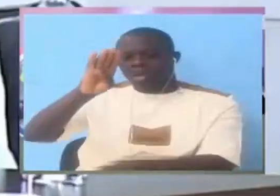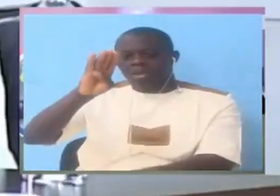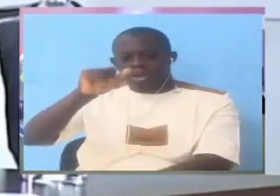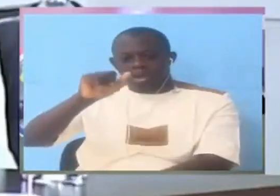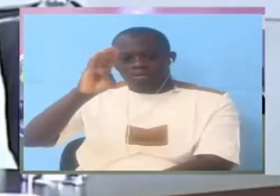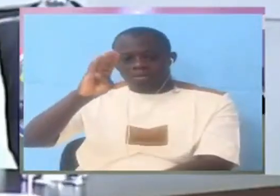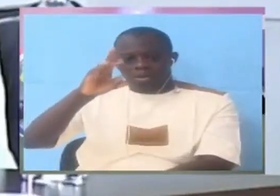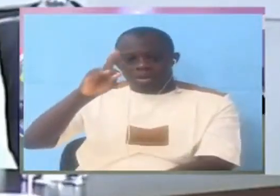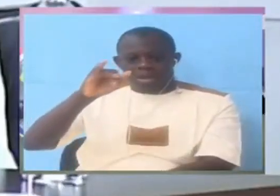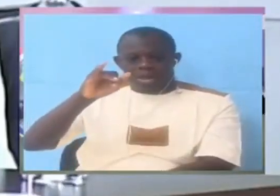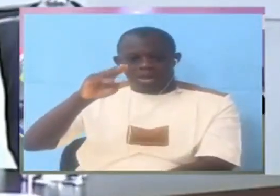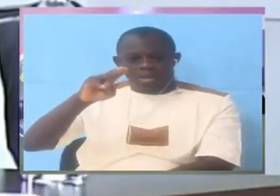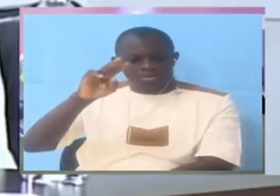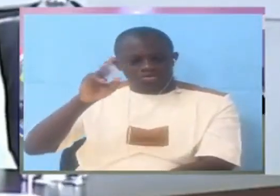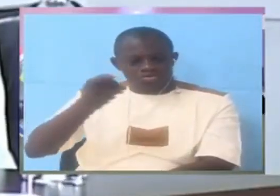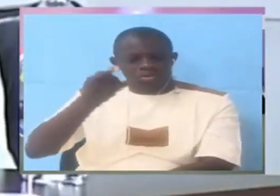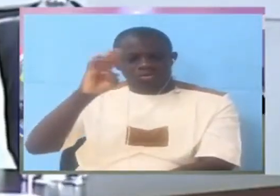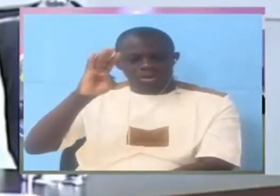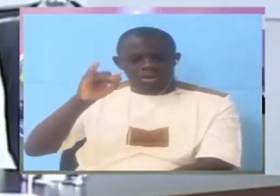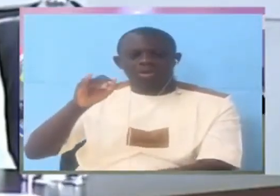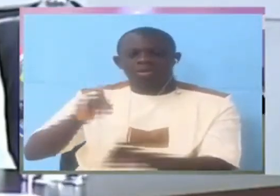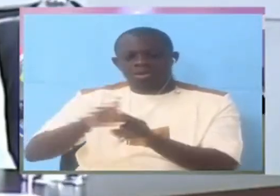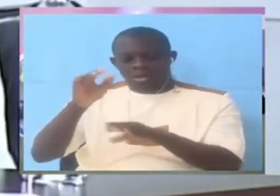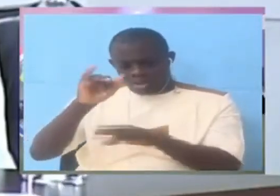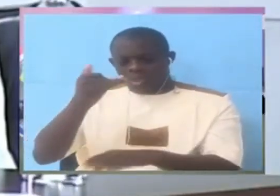I was.